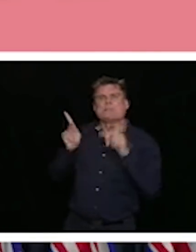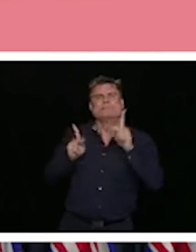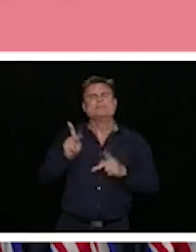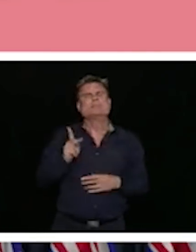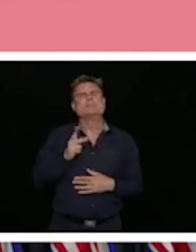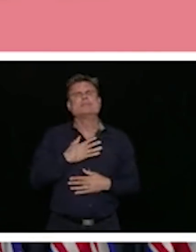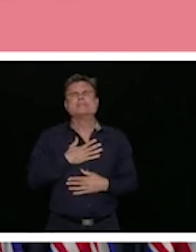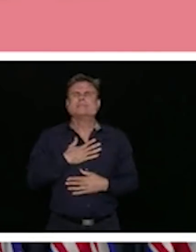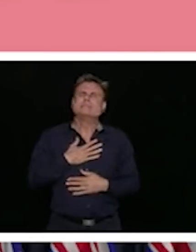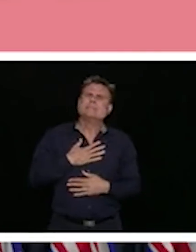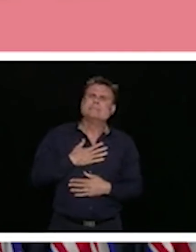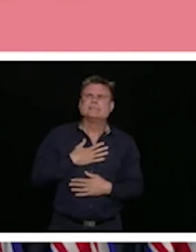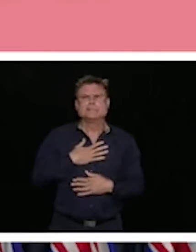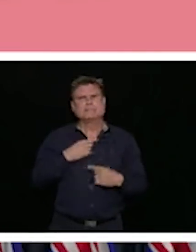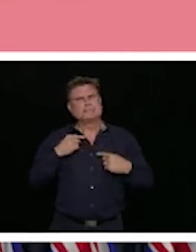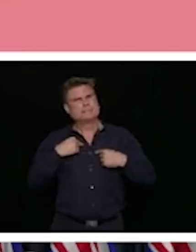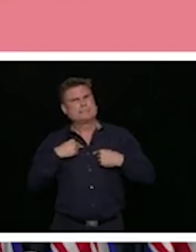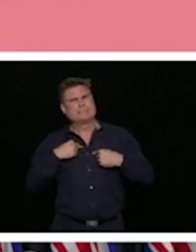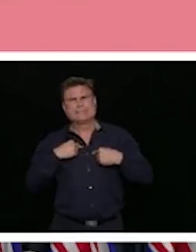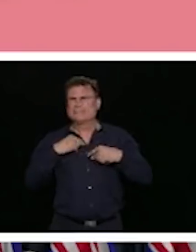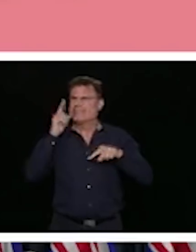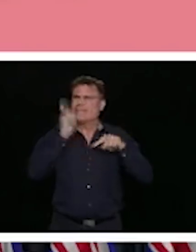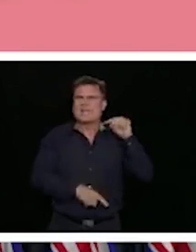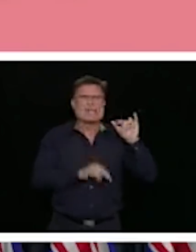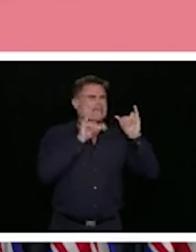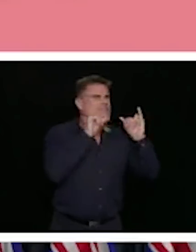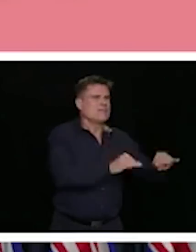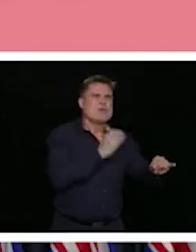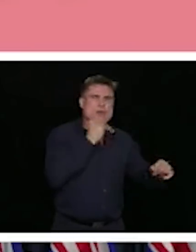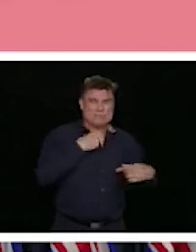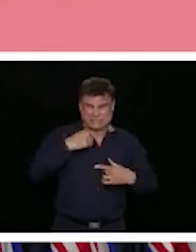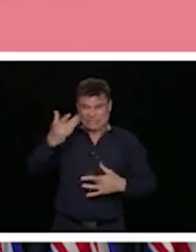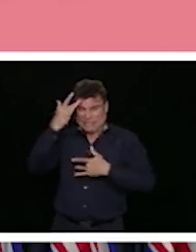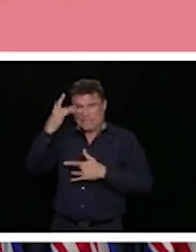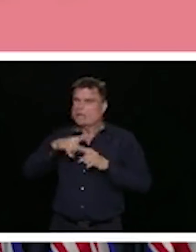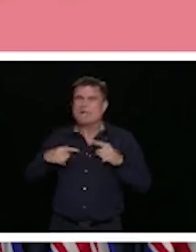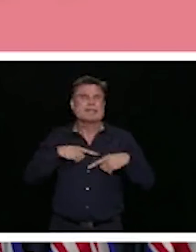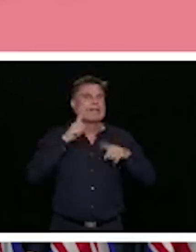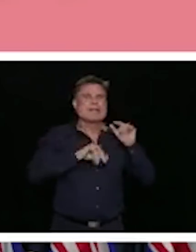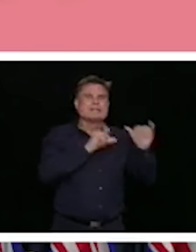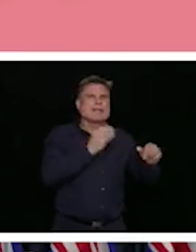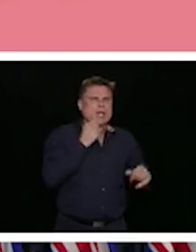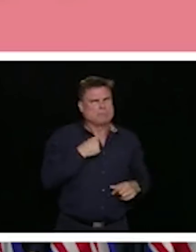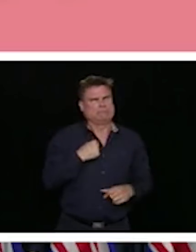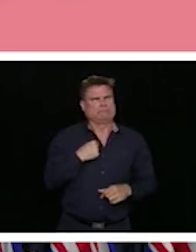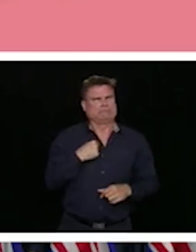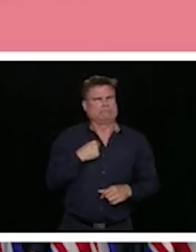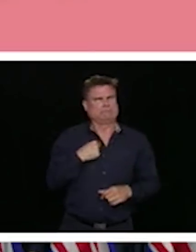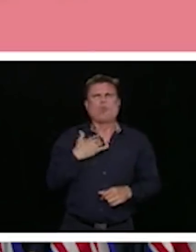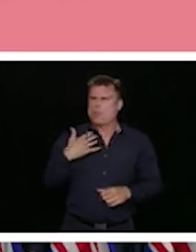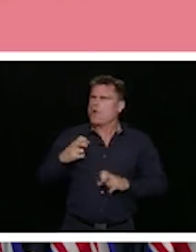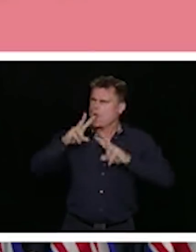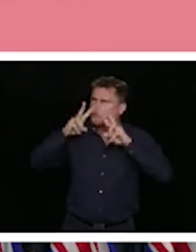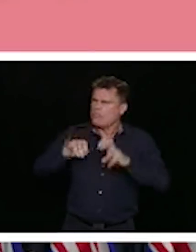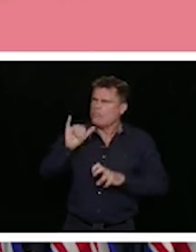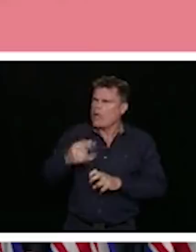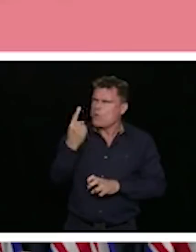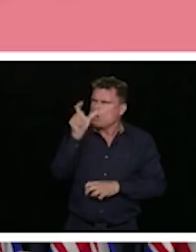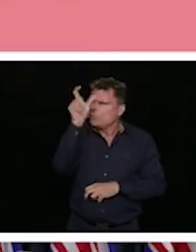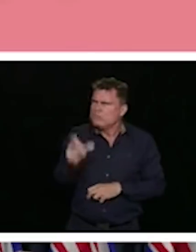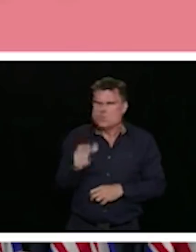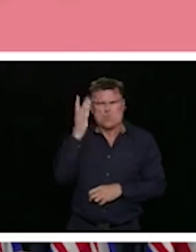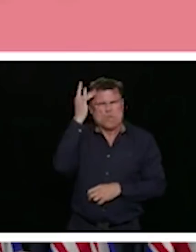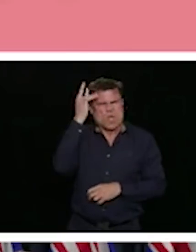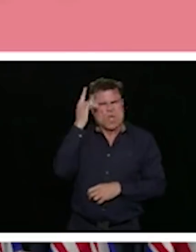away when you are ill. And we can see that two thirds of people did. But a certain, an important group of people did not.